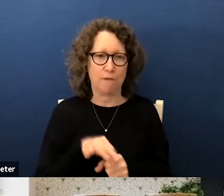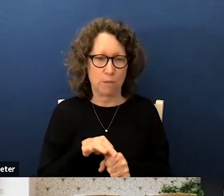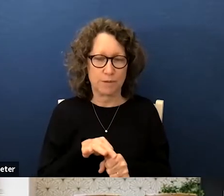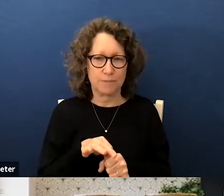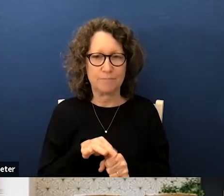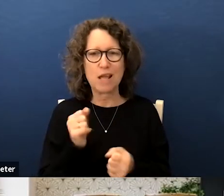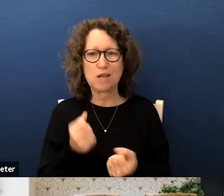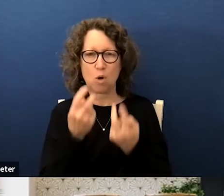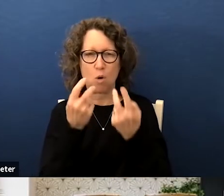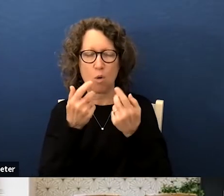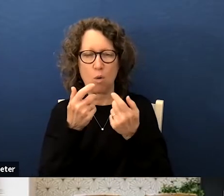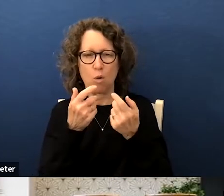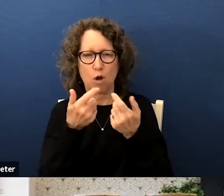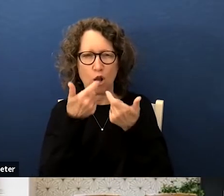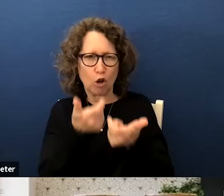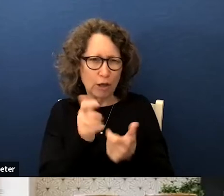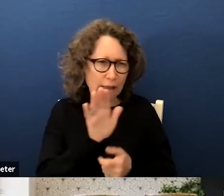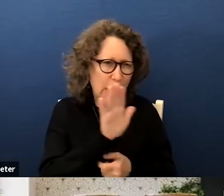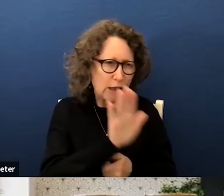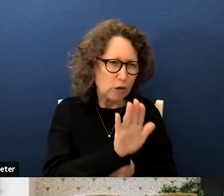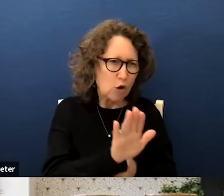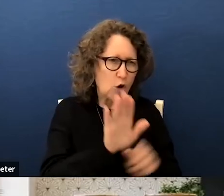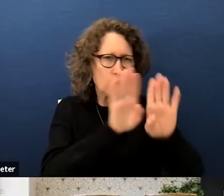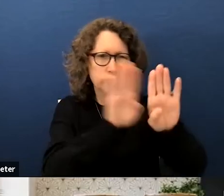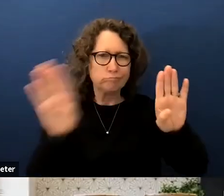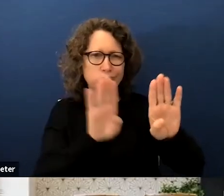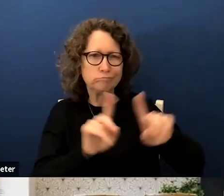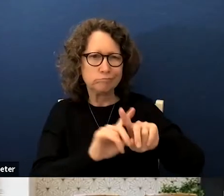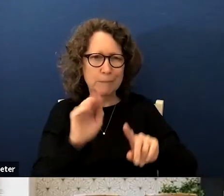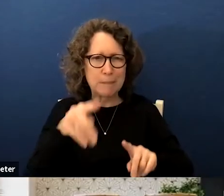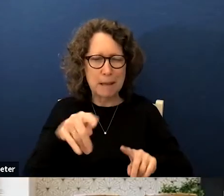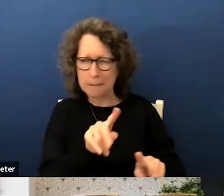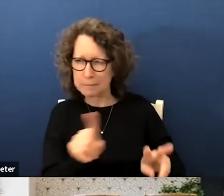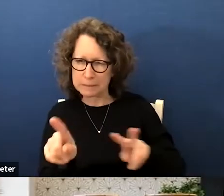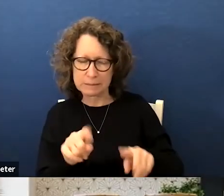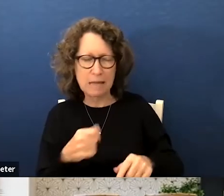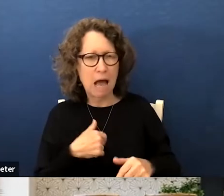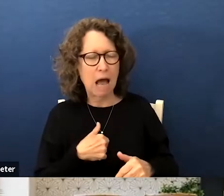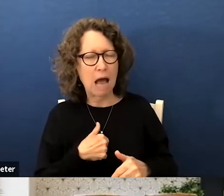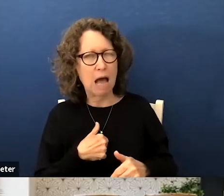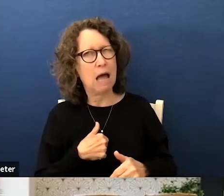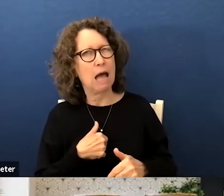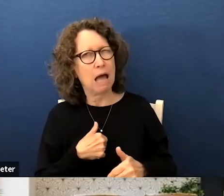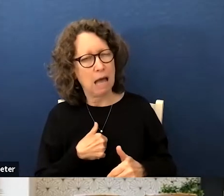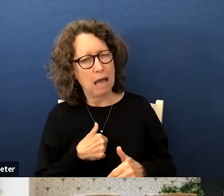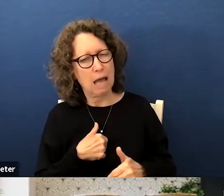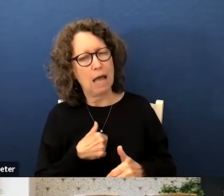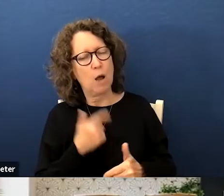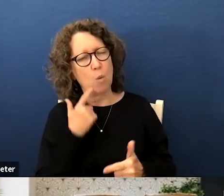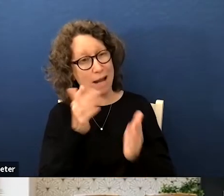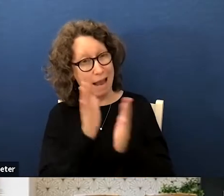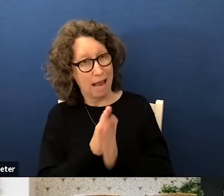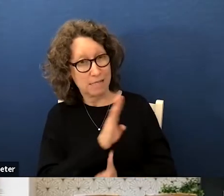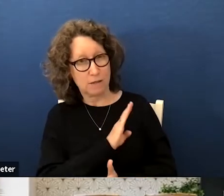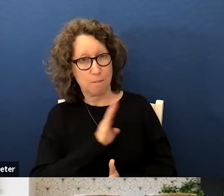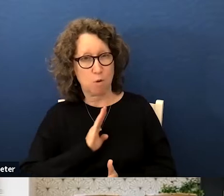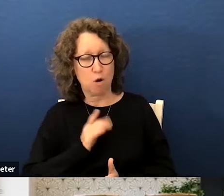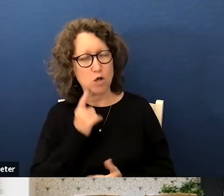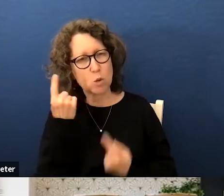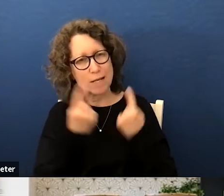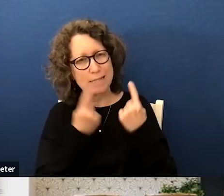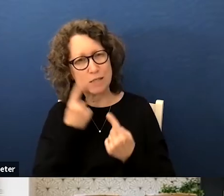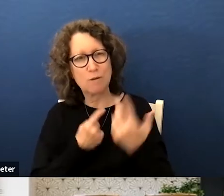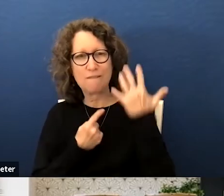in looking at your at maps i would really greatly um ask the board to consider uh